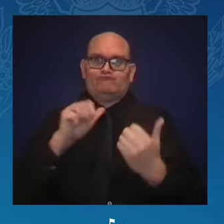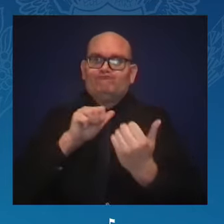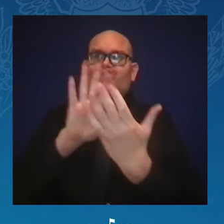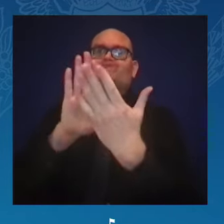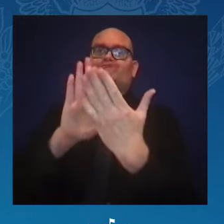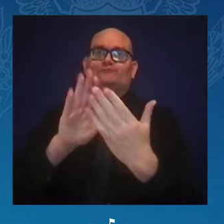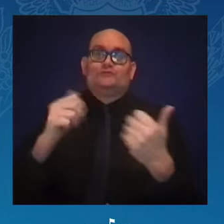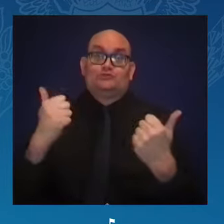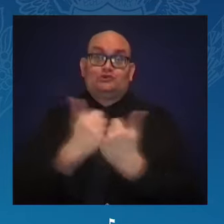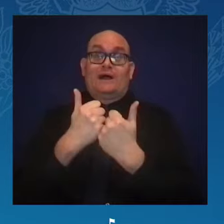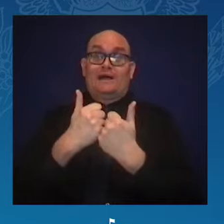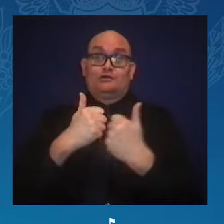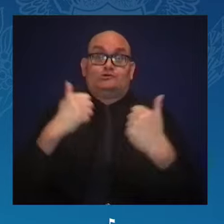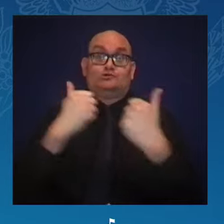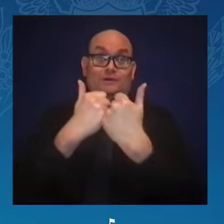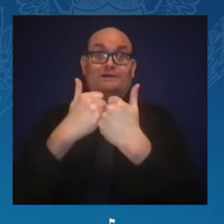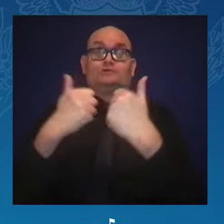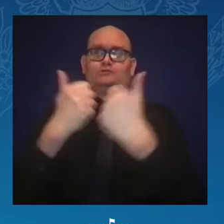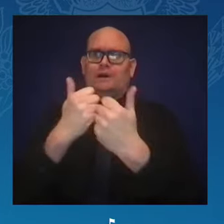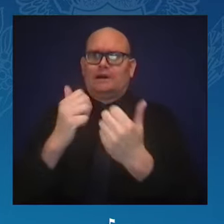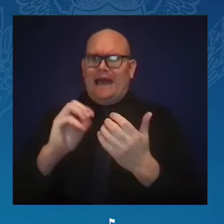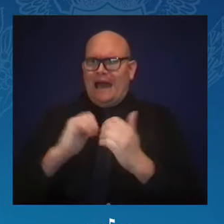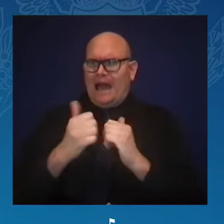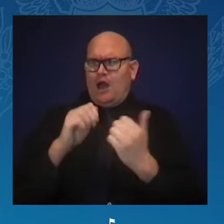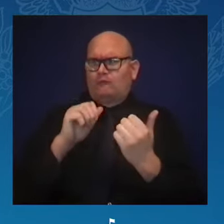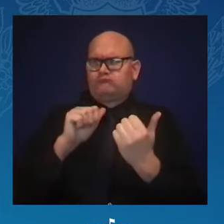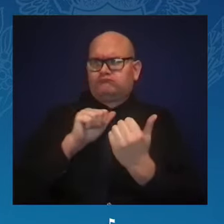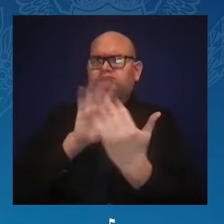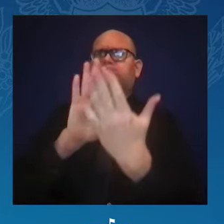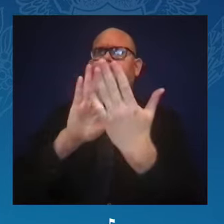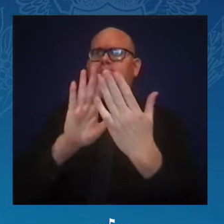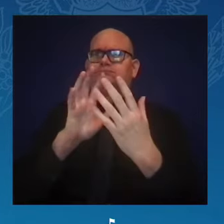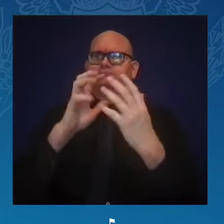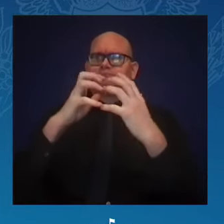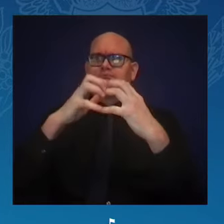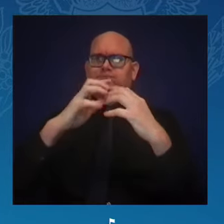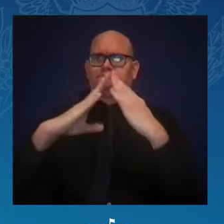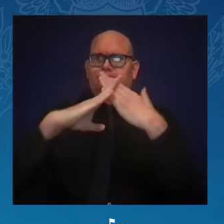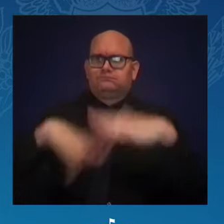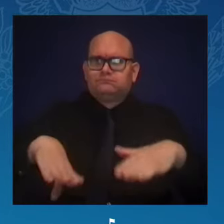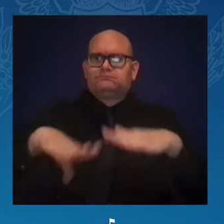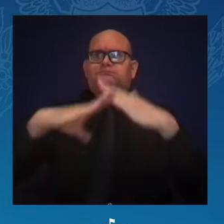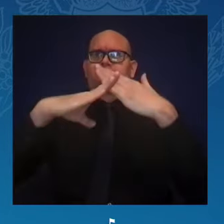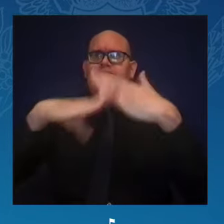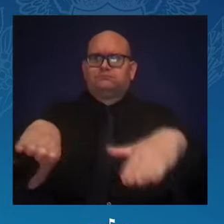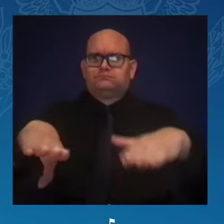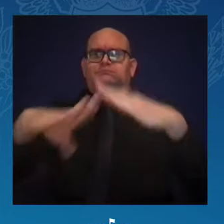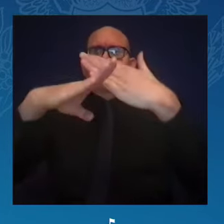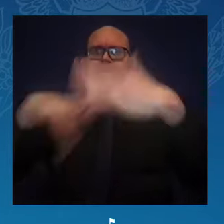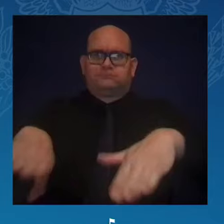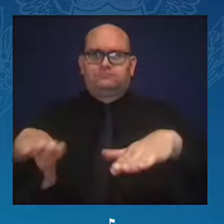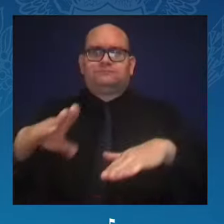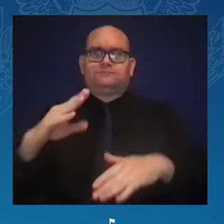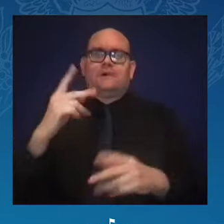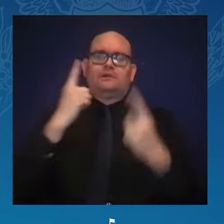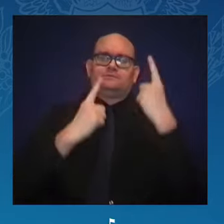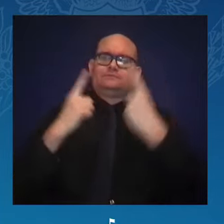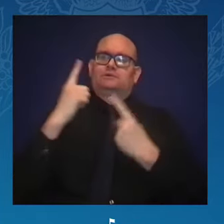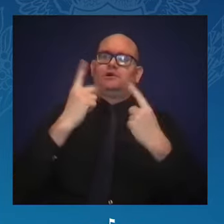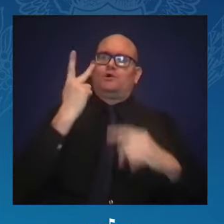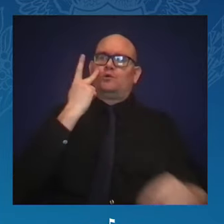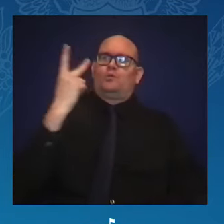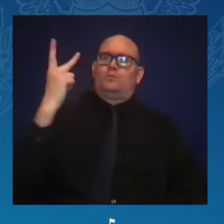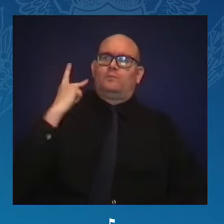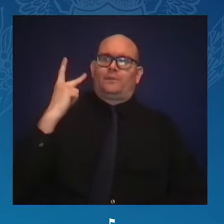and deal with them. So let's consider then the moment that we are presently in.